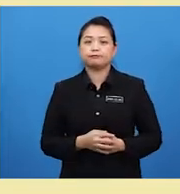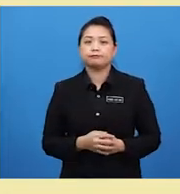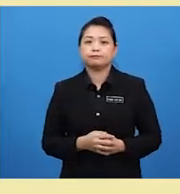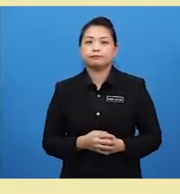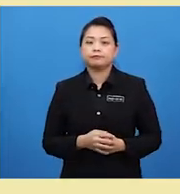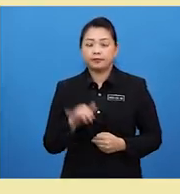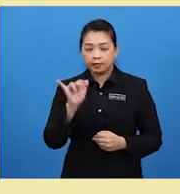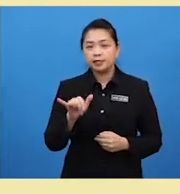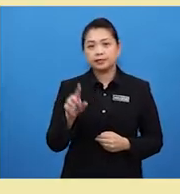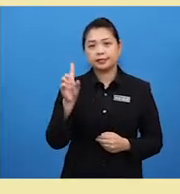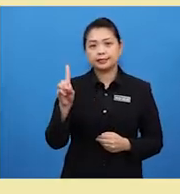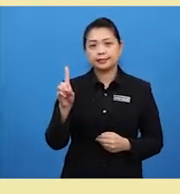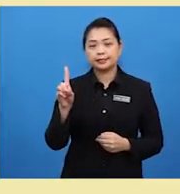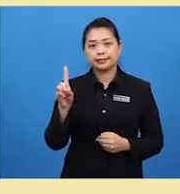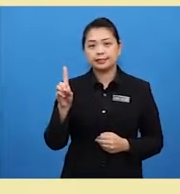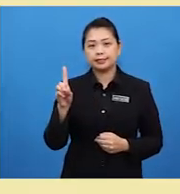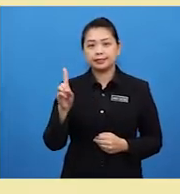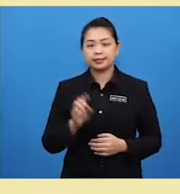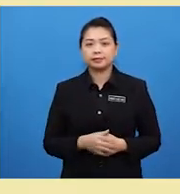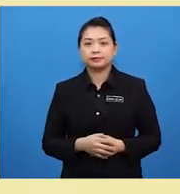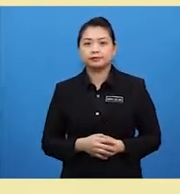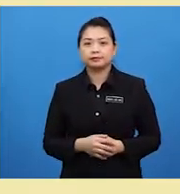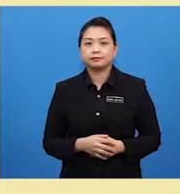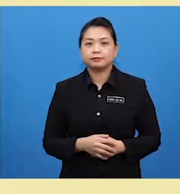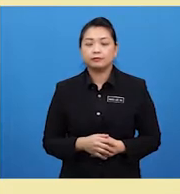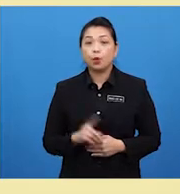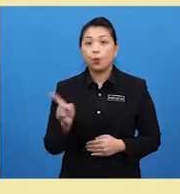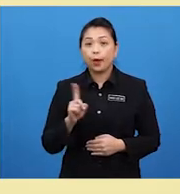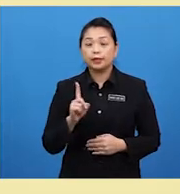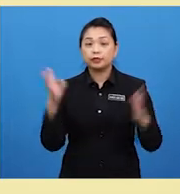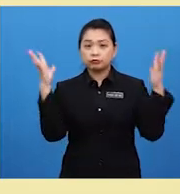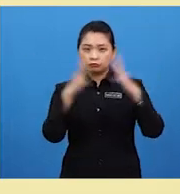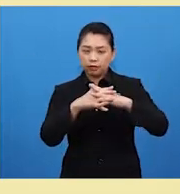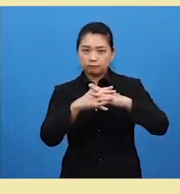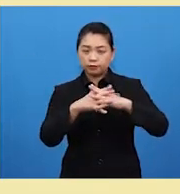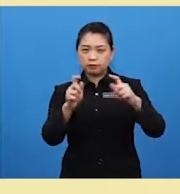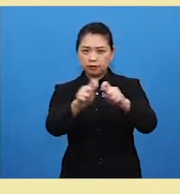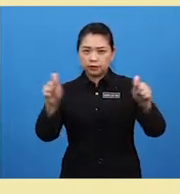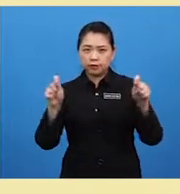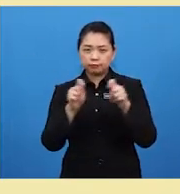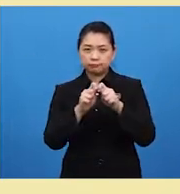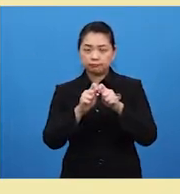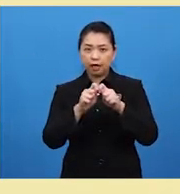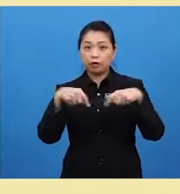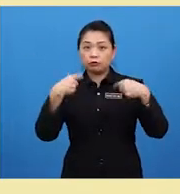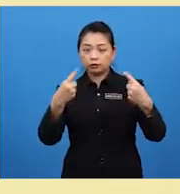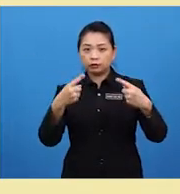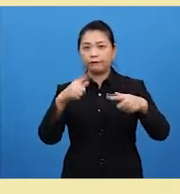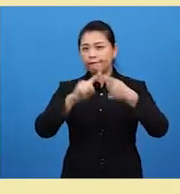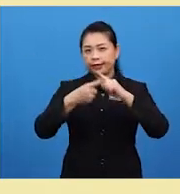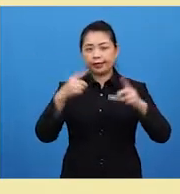Yes, in advert D, where the rugby teams are going to have a friendly match.